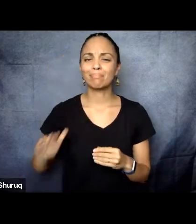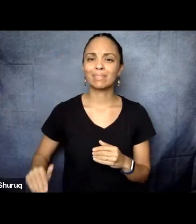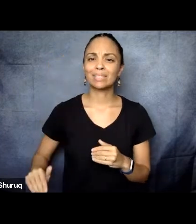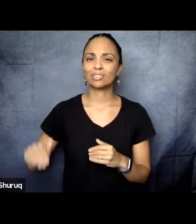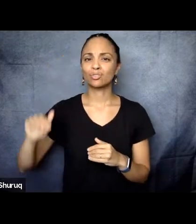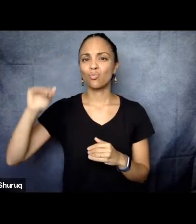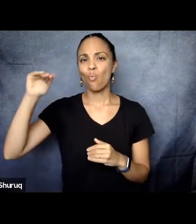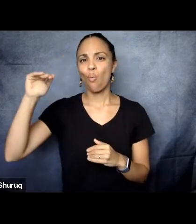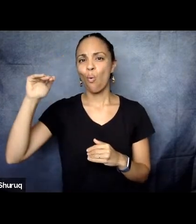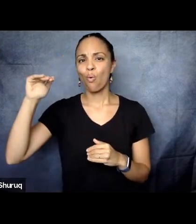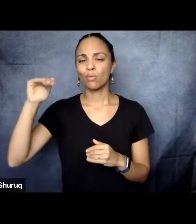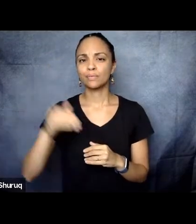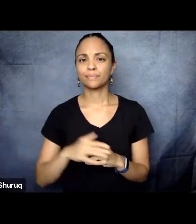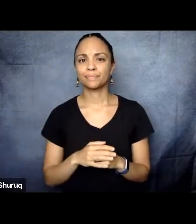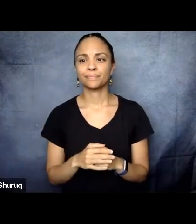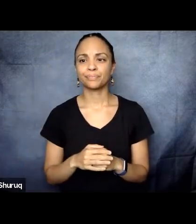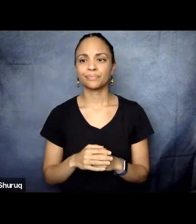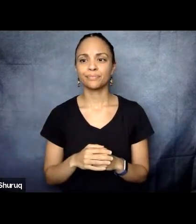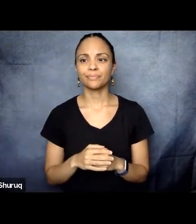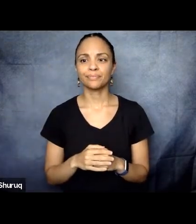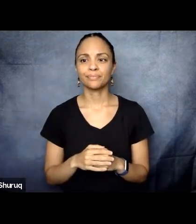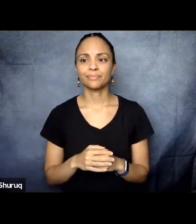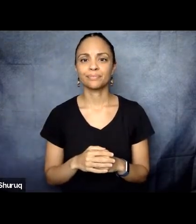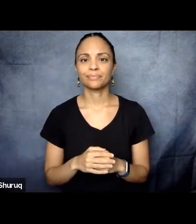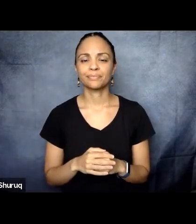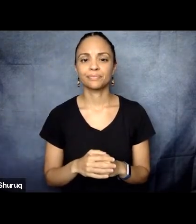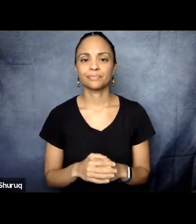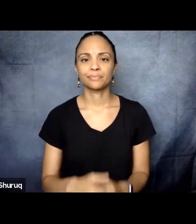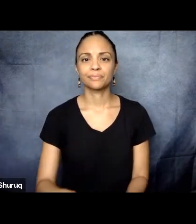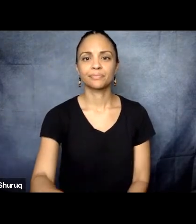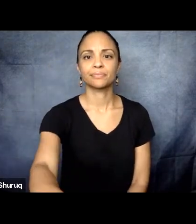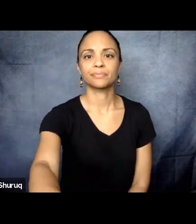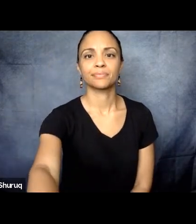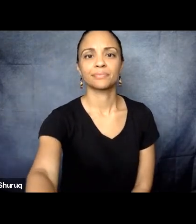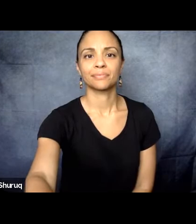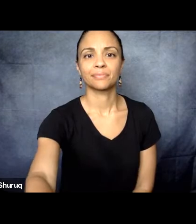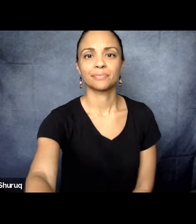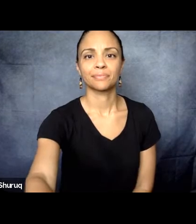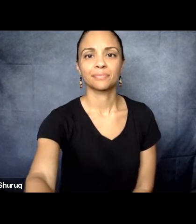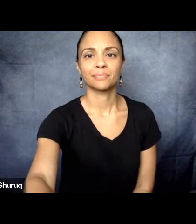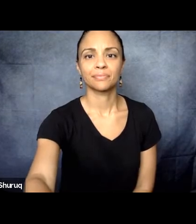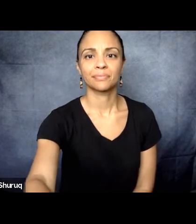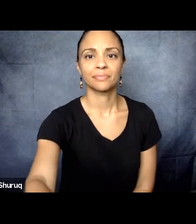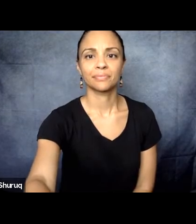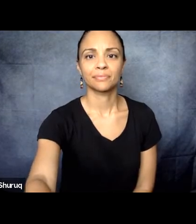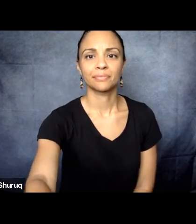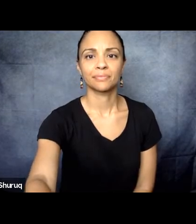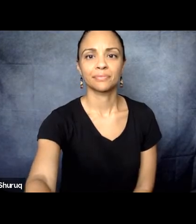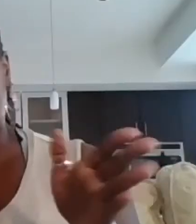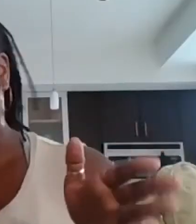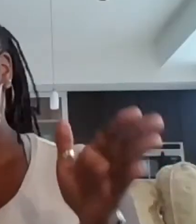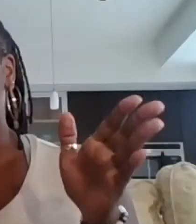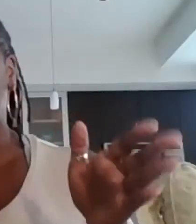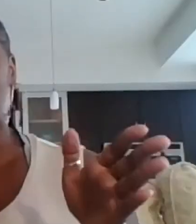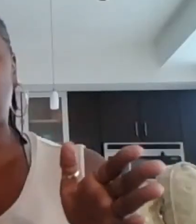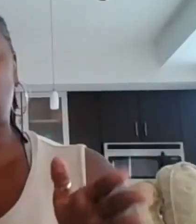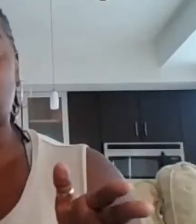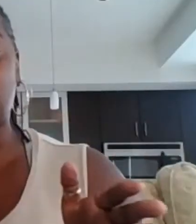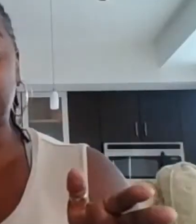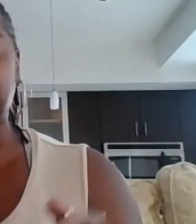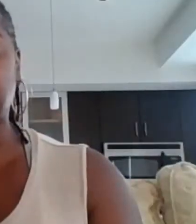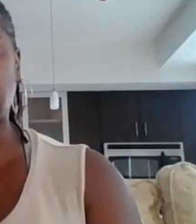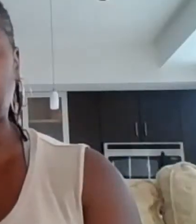relocated back to the Twin Cities from the East Coast, New York, Brooklyn, which I still